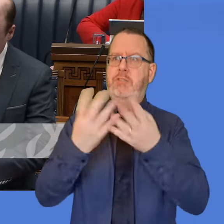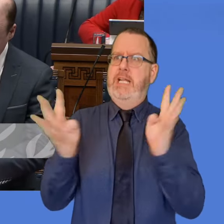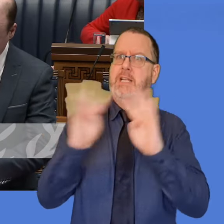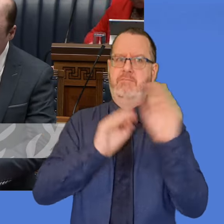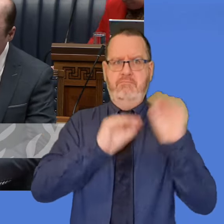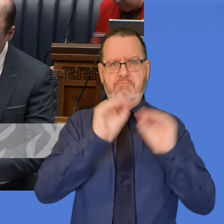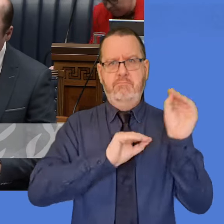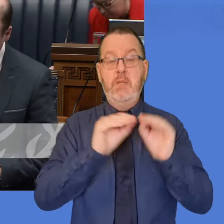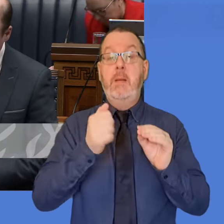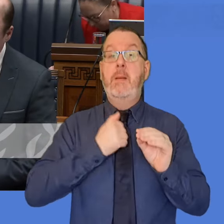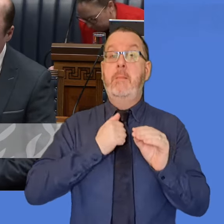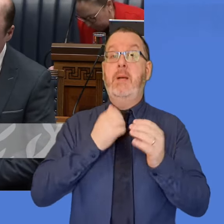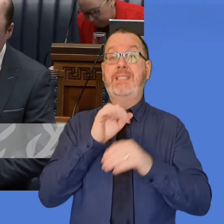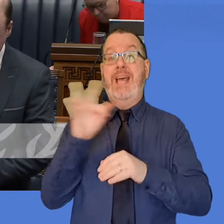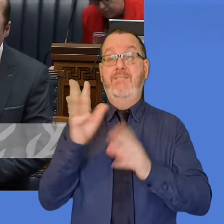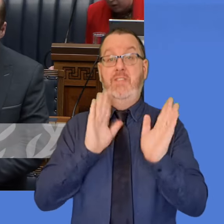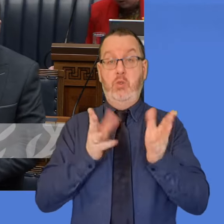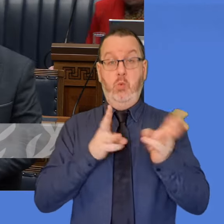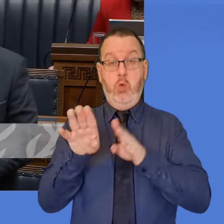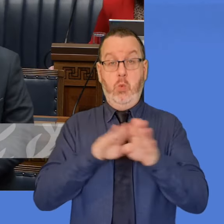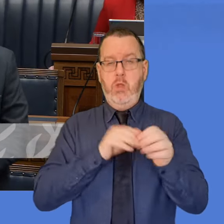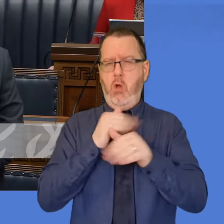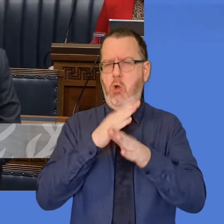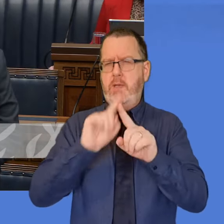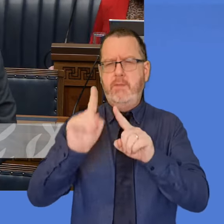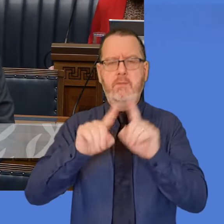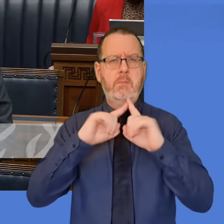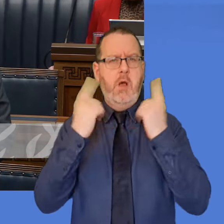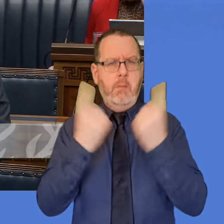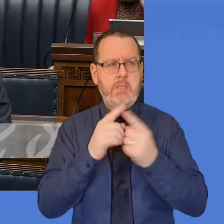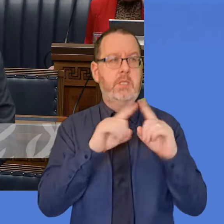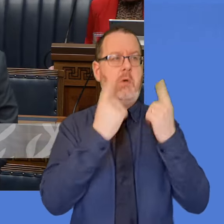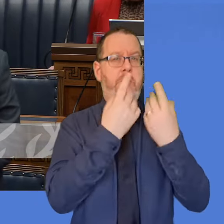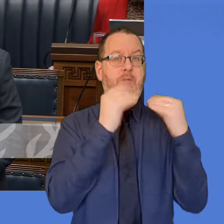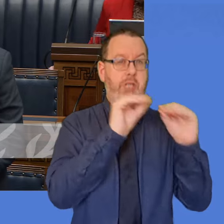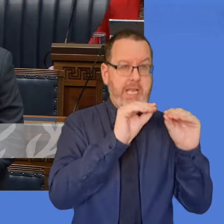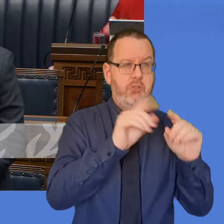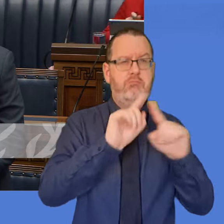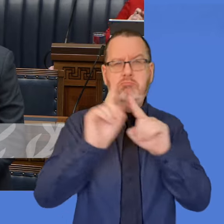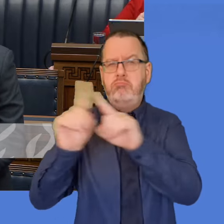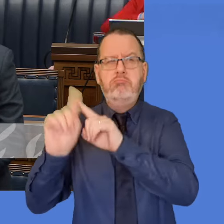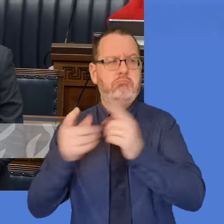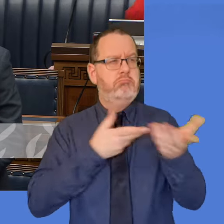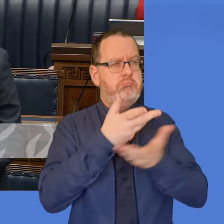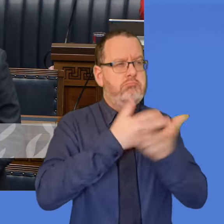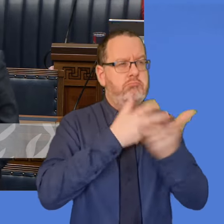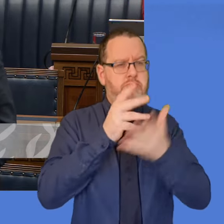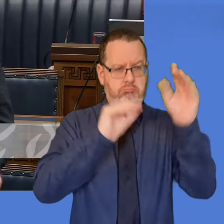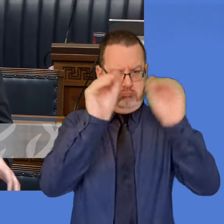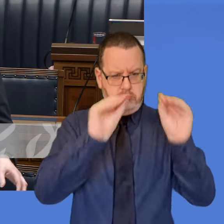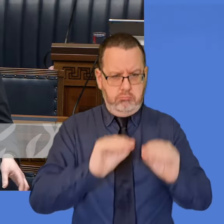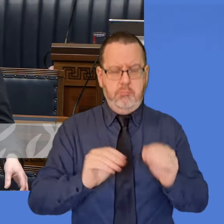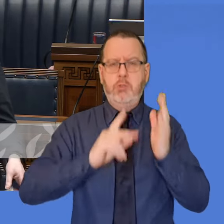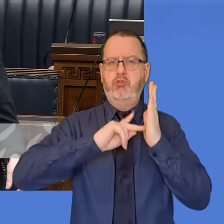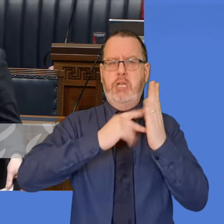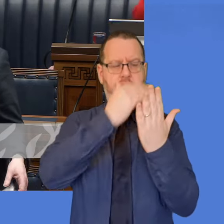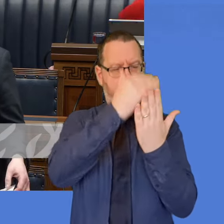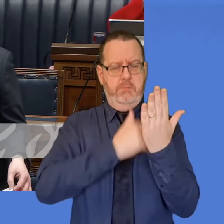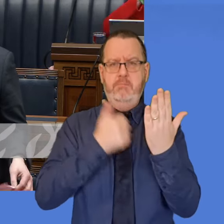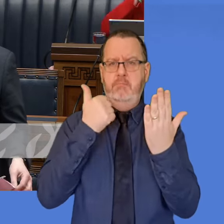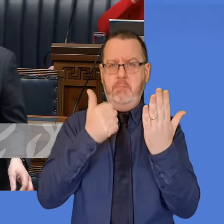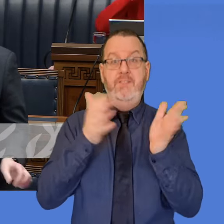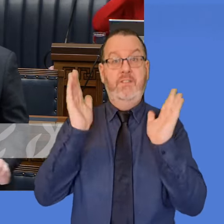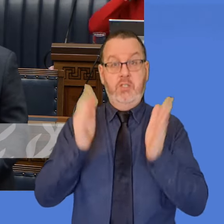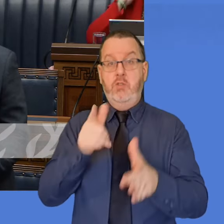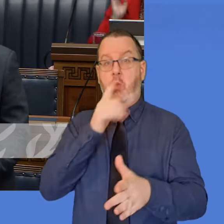with officials from all departments including the Department of Education in the development of the strategy so far. I have had discussions with the